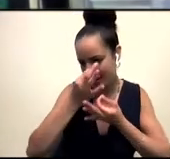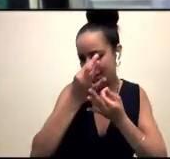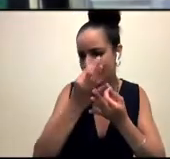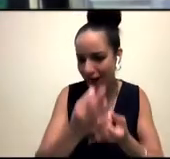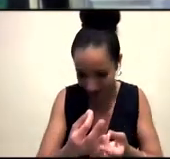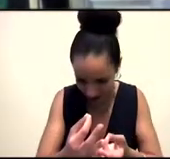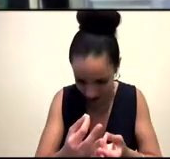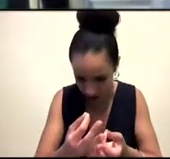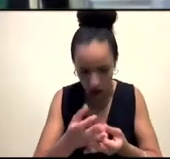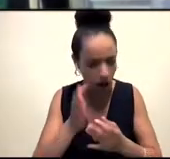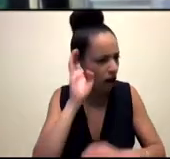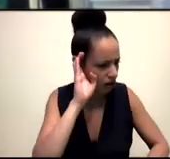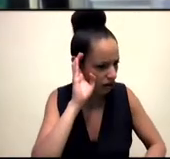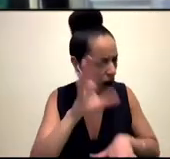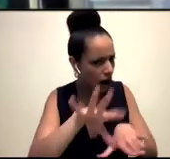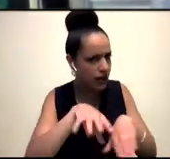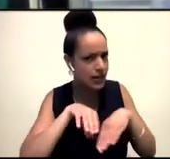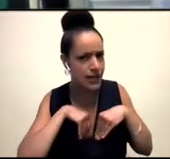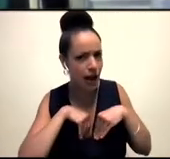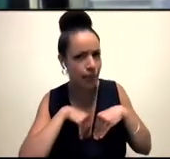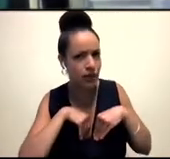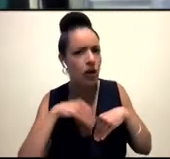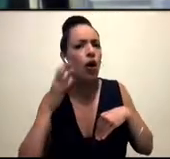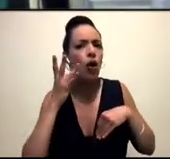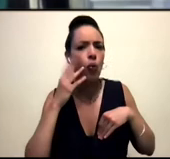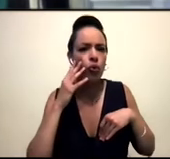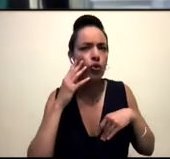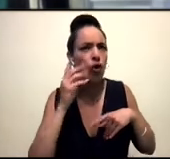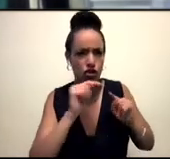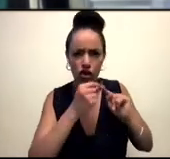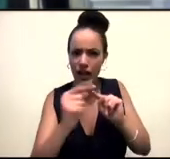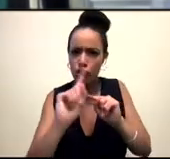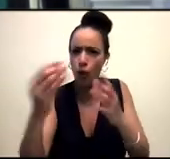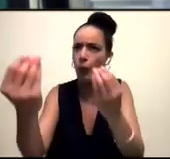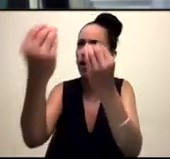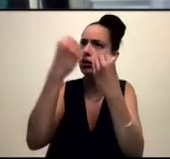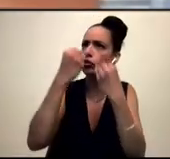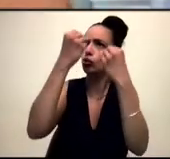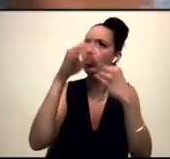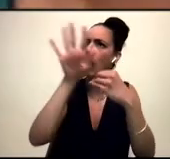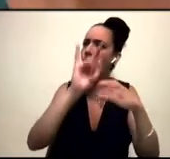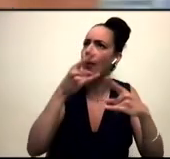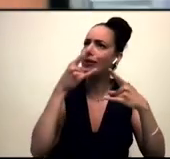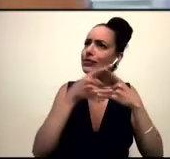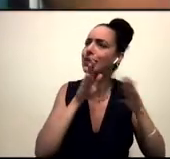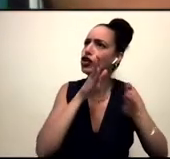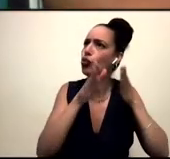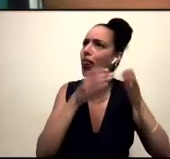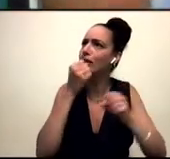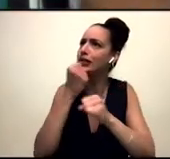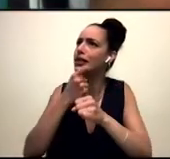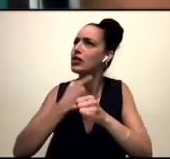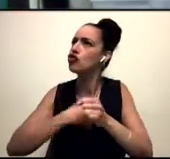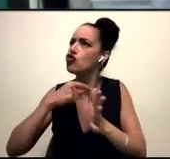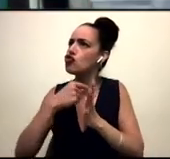ideas of what we're taught is sexuality, is, is gender, is this thing, right? When it goes against the ideas of what we're taught